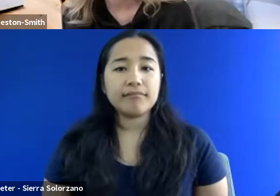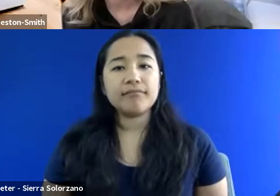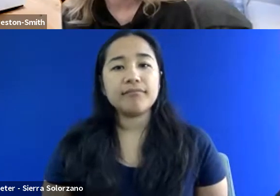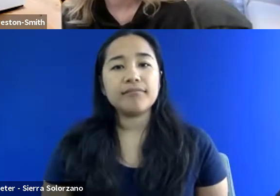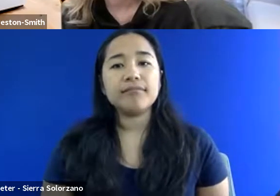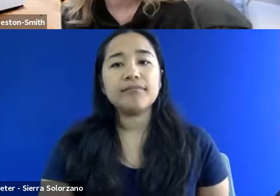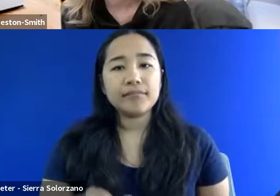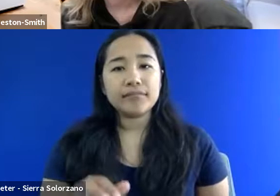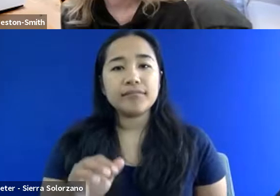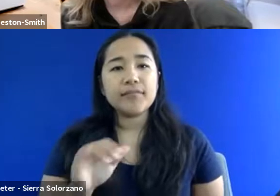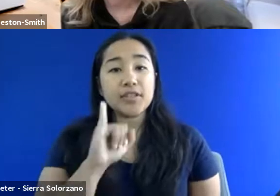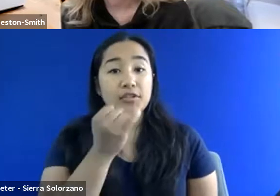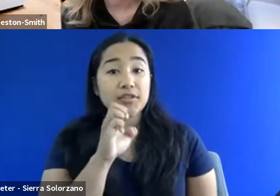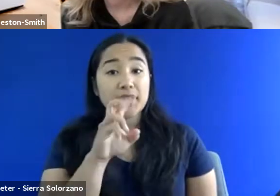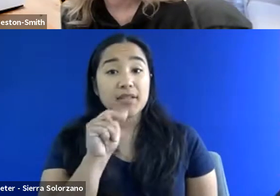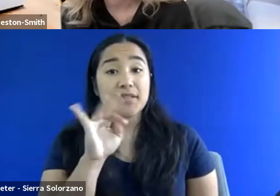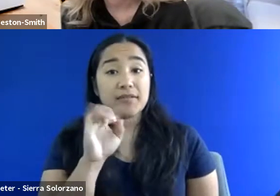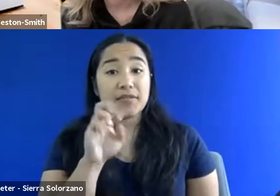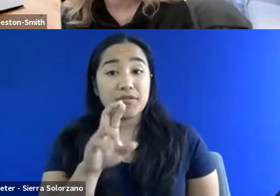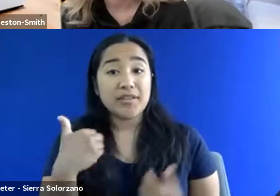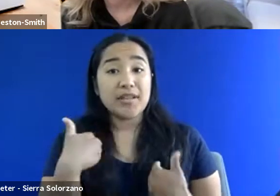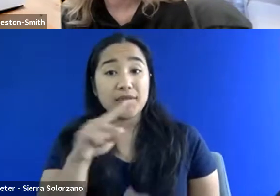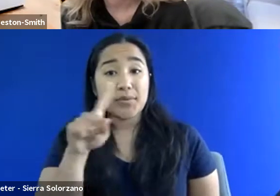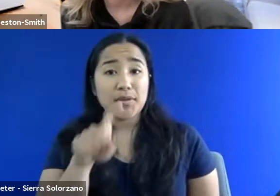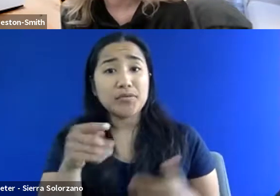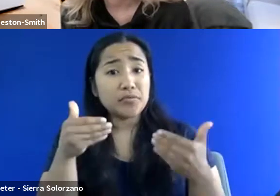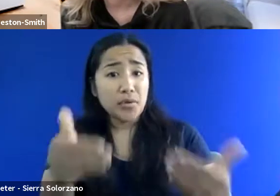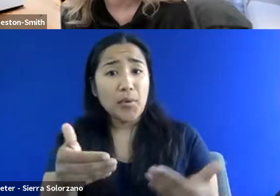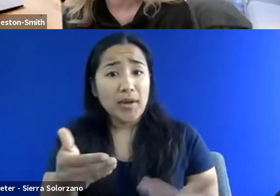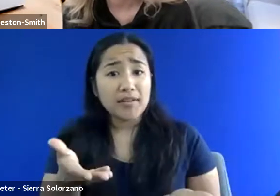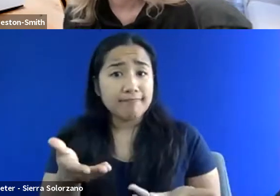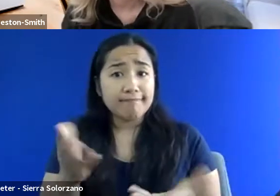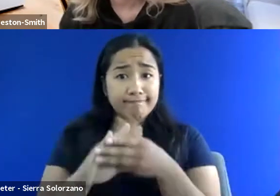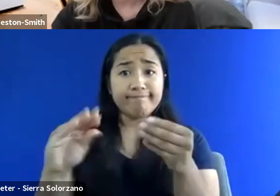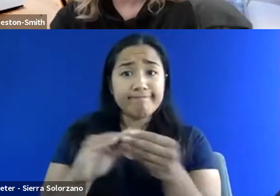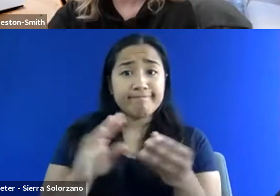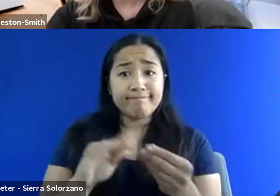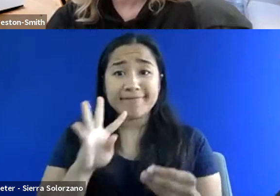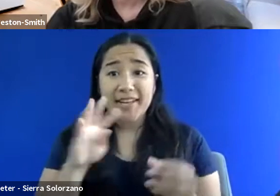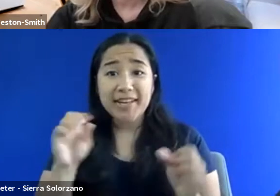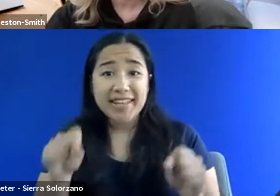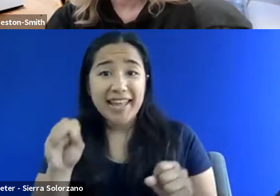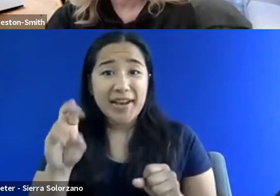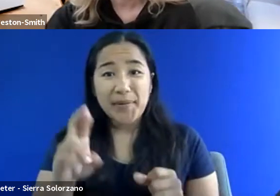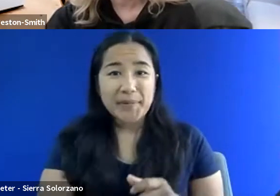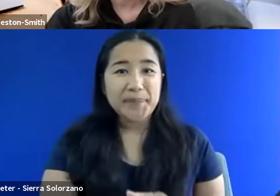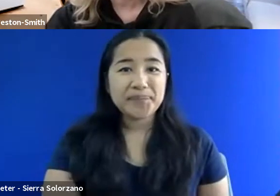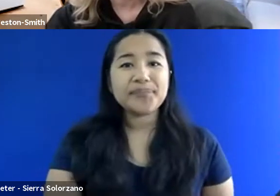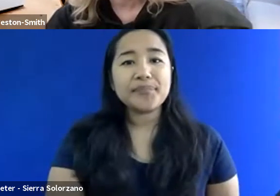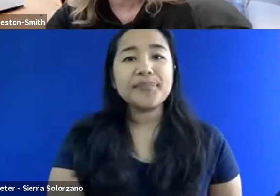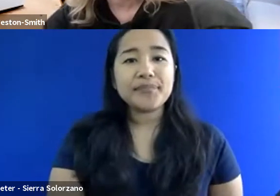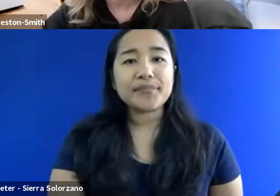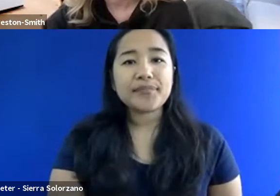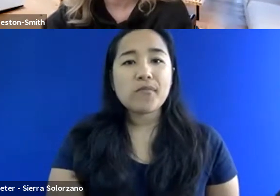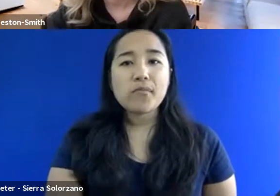Dr. White, Jennifer has a question. Jennifer, you can go ahead and ask your question. Um, or I can read it. okay. Well, okay.